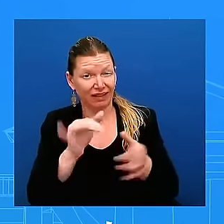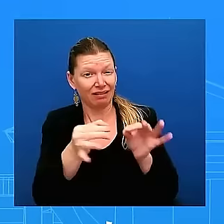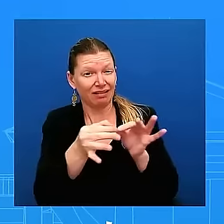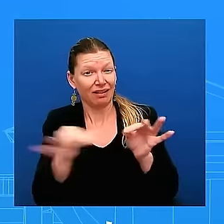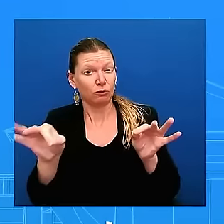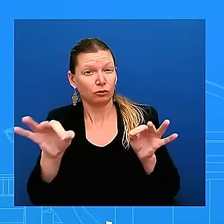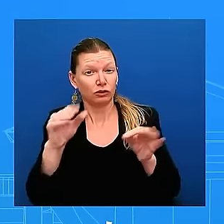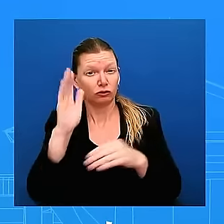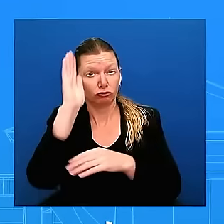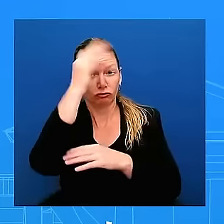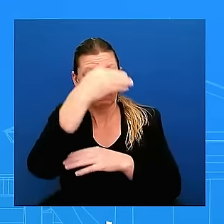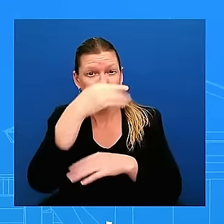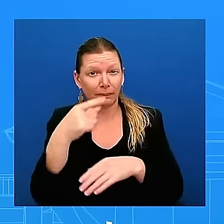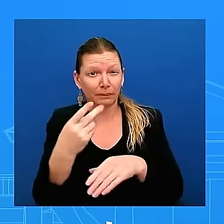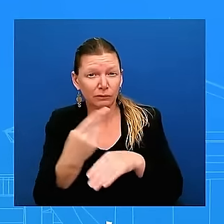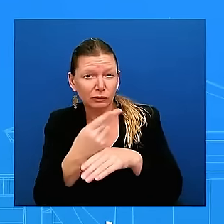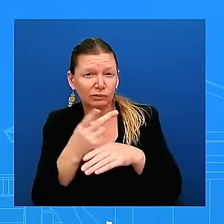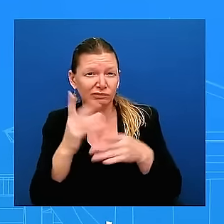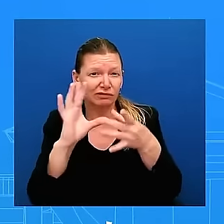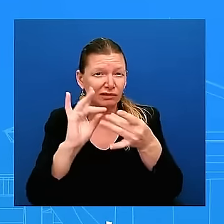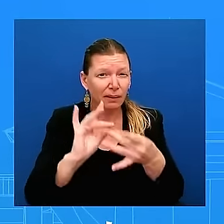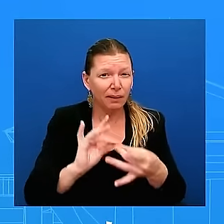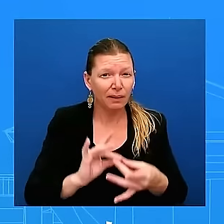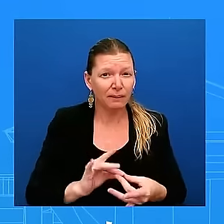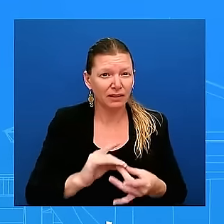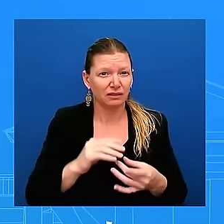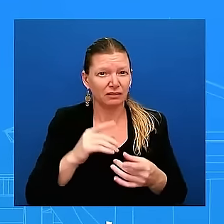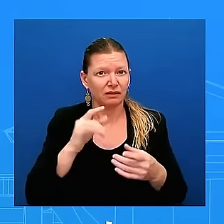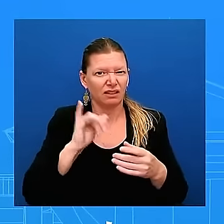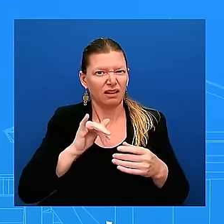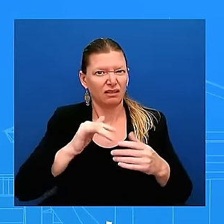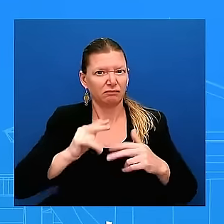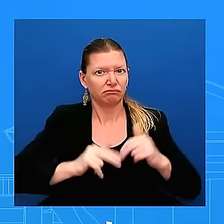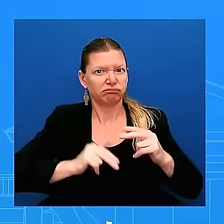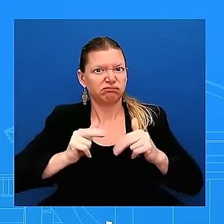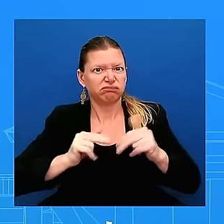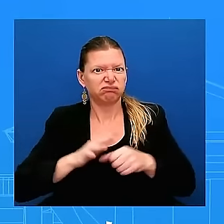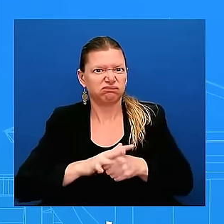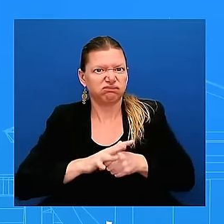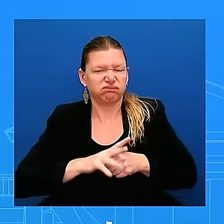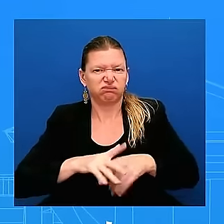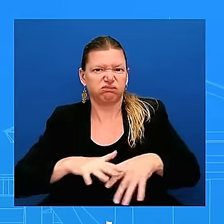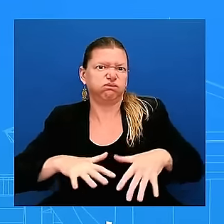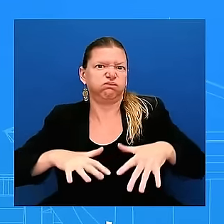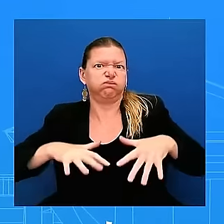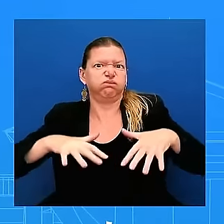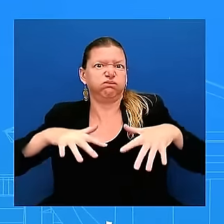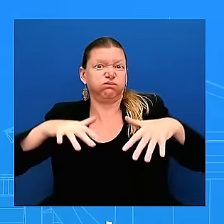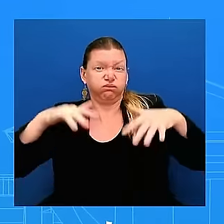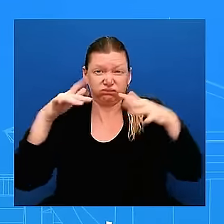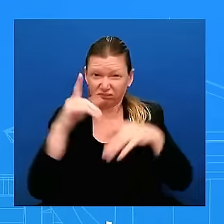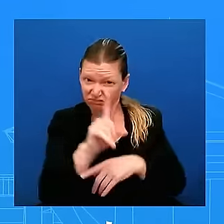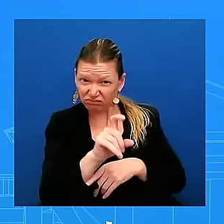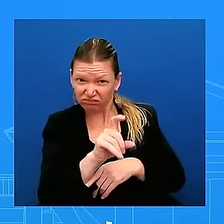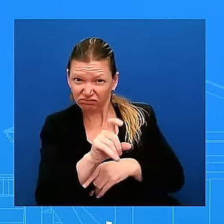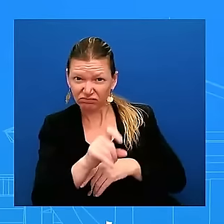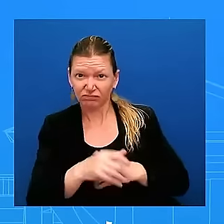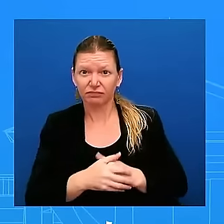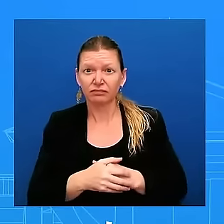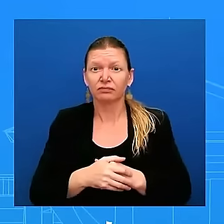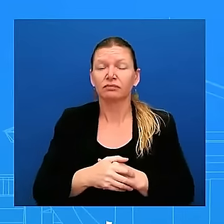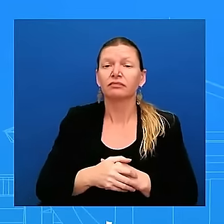it is look we're gonna be really clear clear we've always have been it is important to bring down the temperature